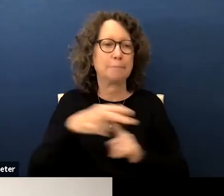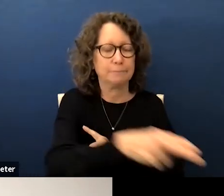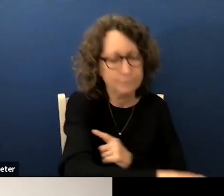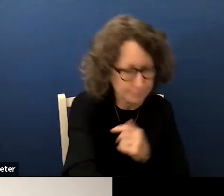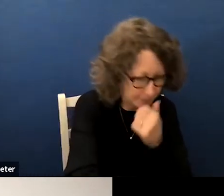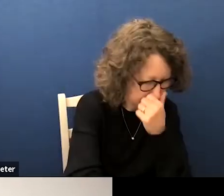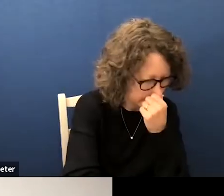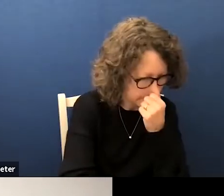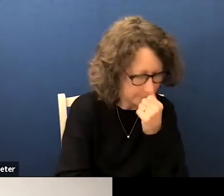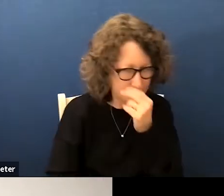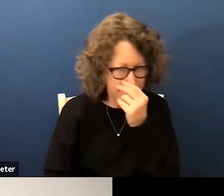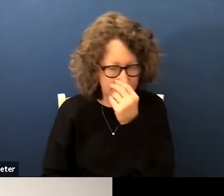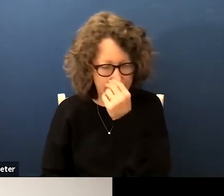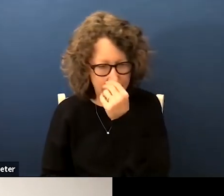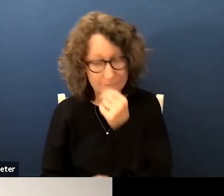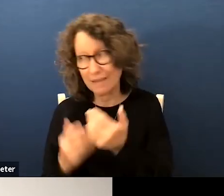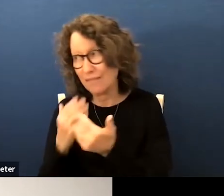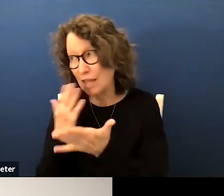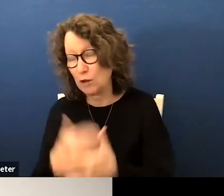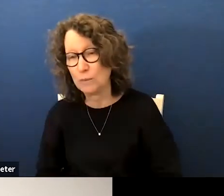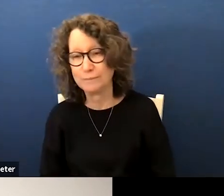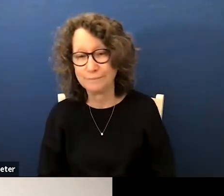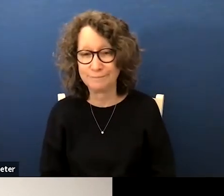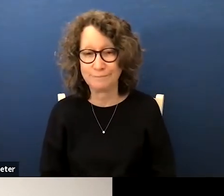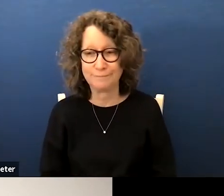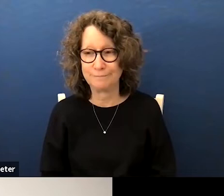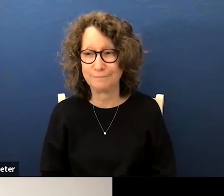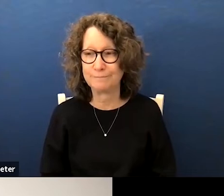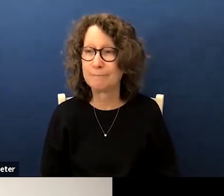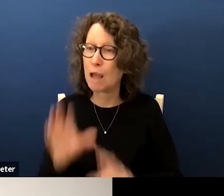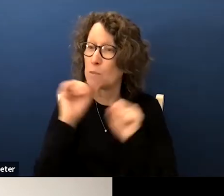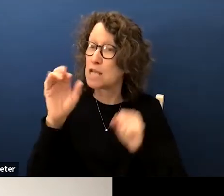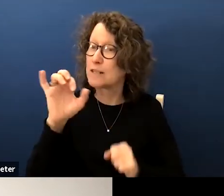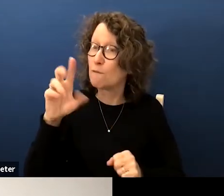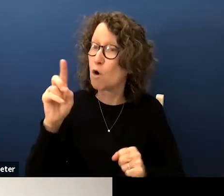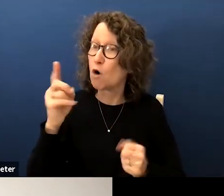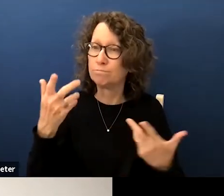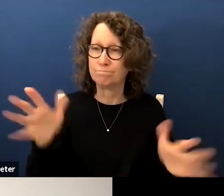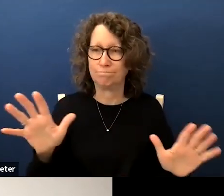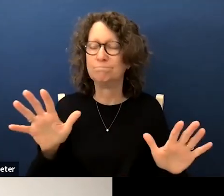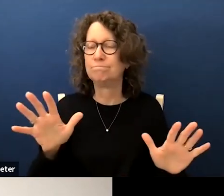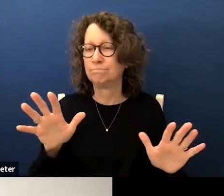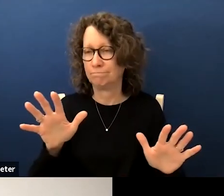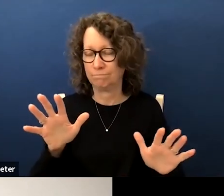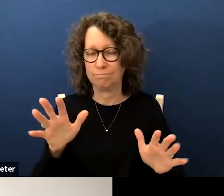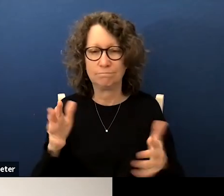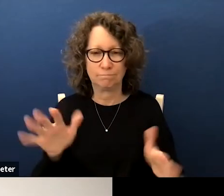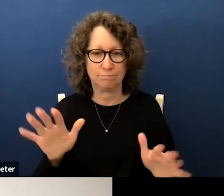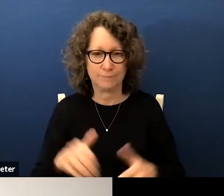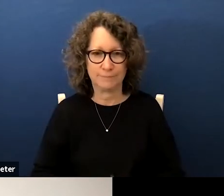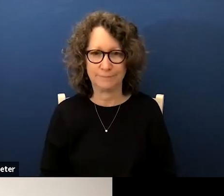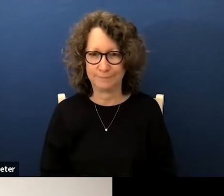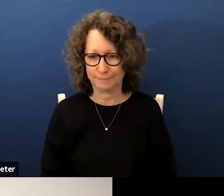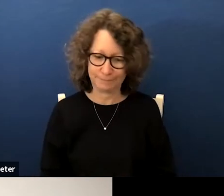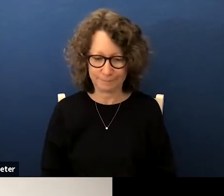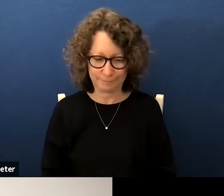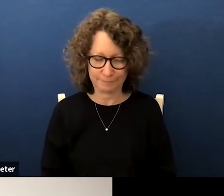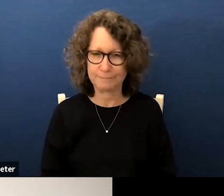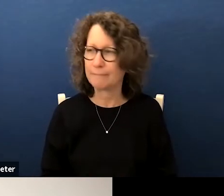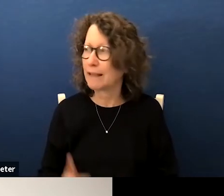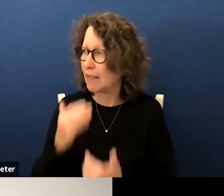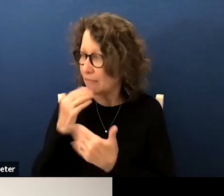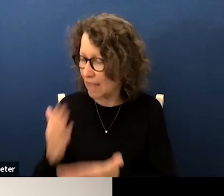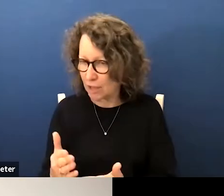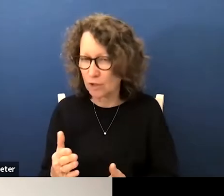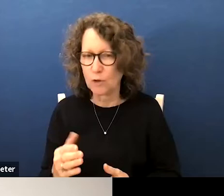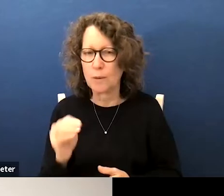hanford and get on thank you president for that concludes public comment on this item thank you very